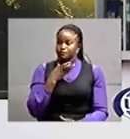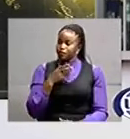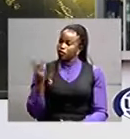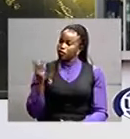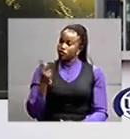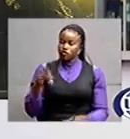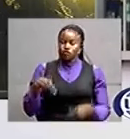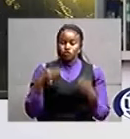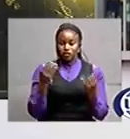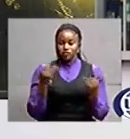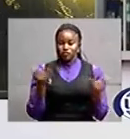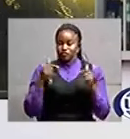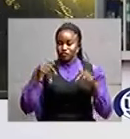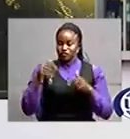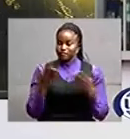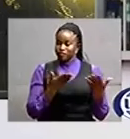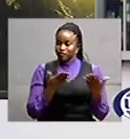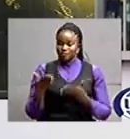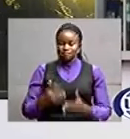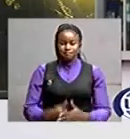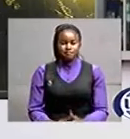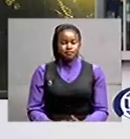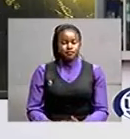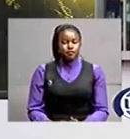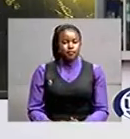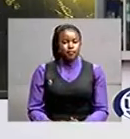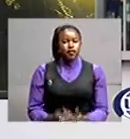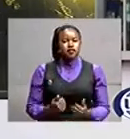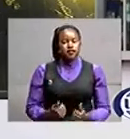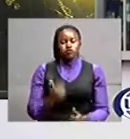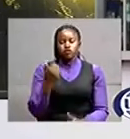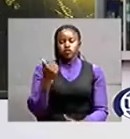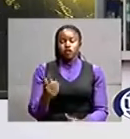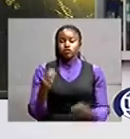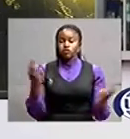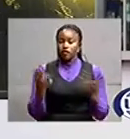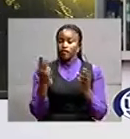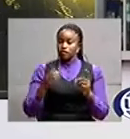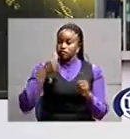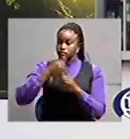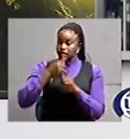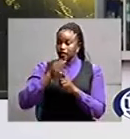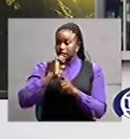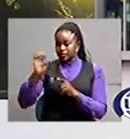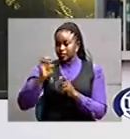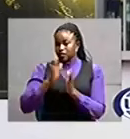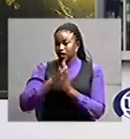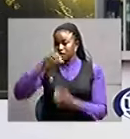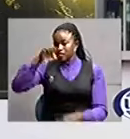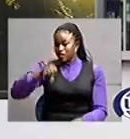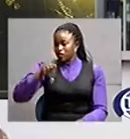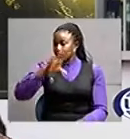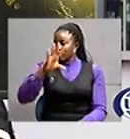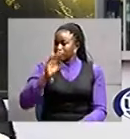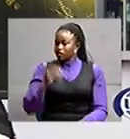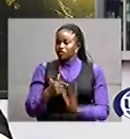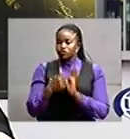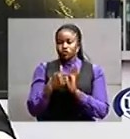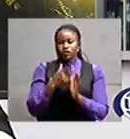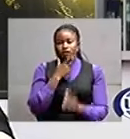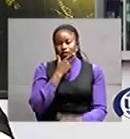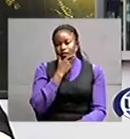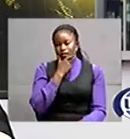Rukidi Kijinangoma. Now child welfare advocates from eastern and southern Africa have expressed concern over